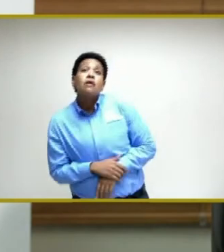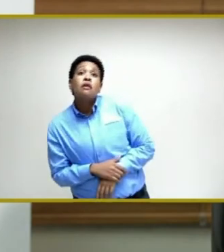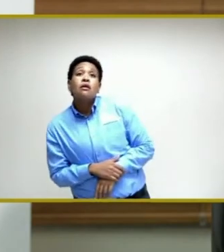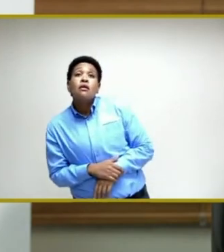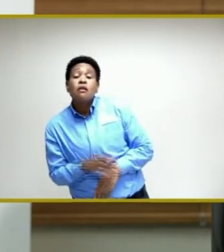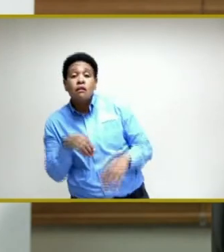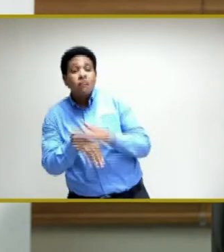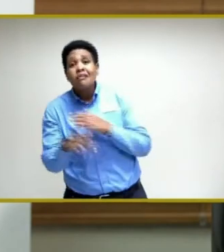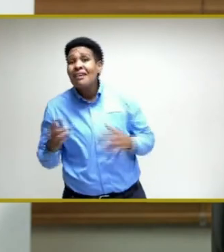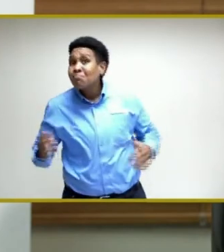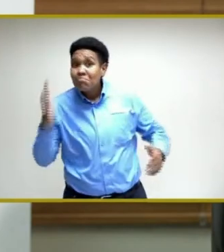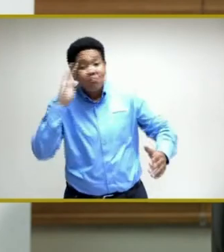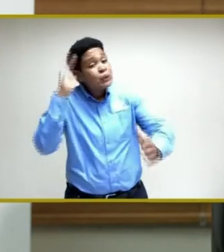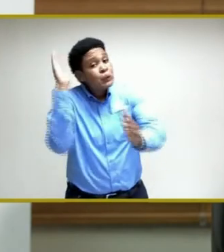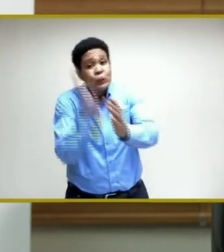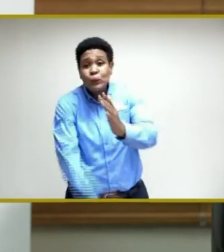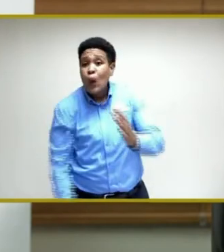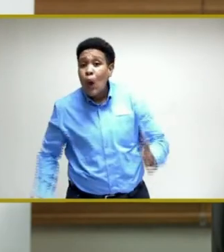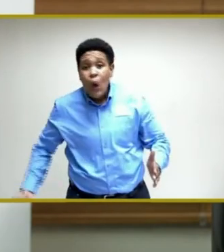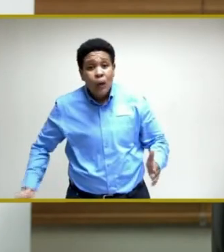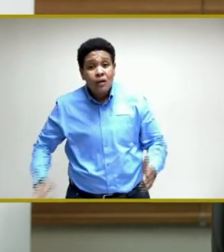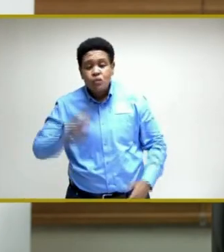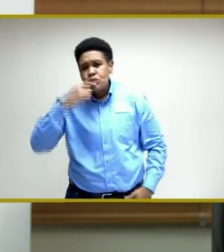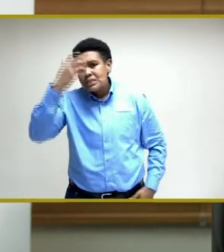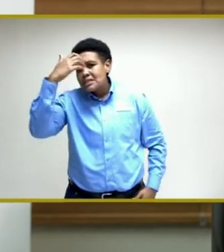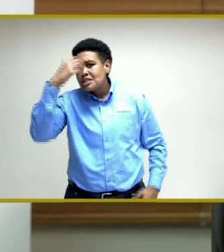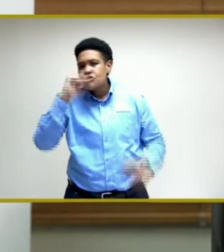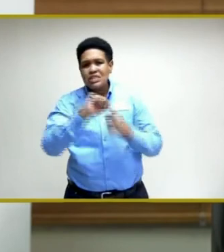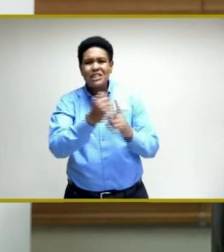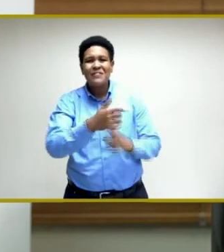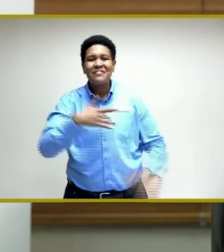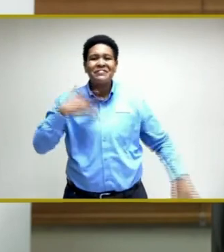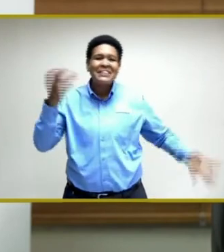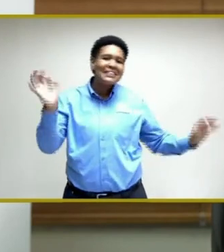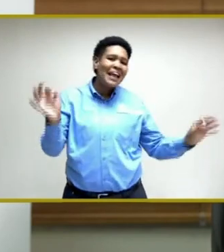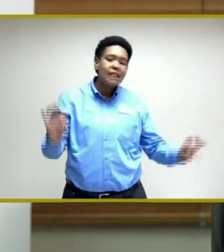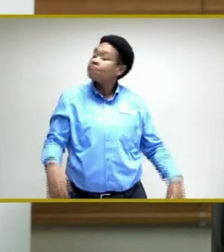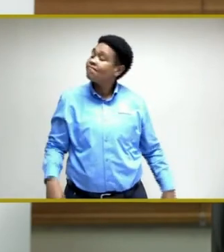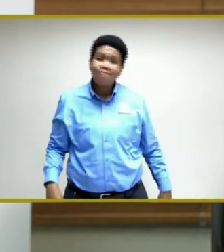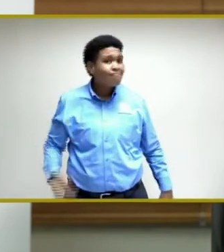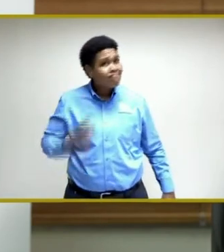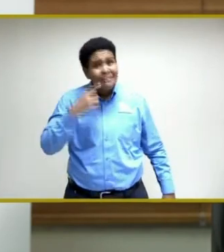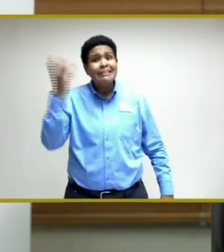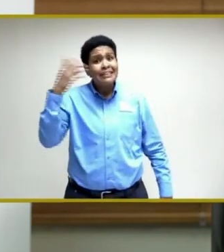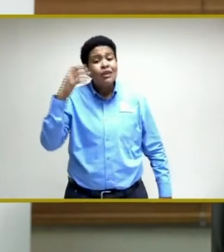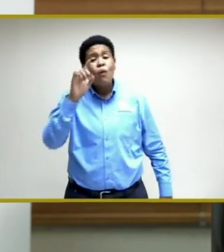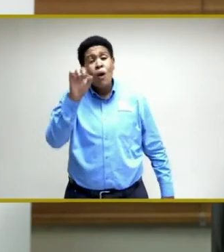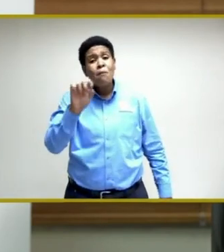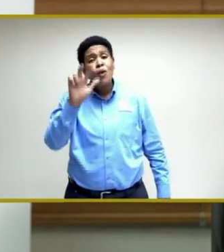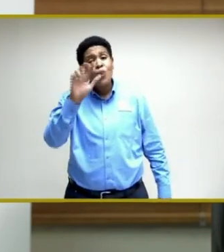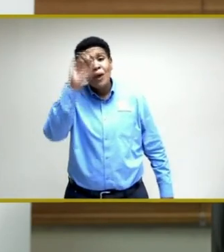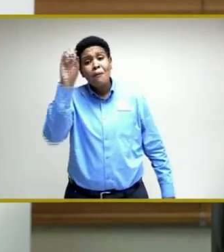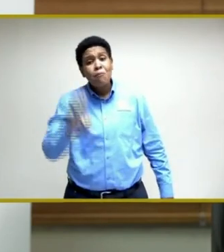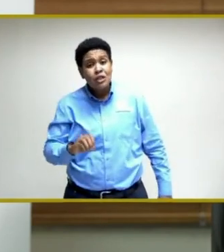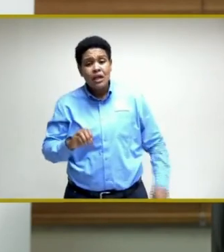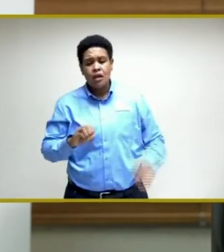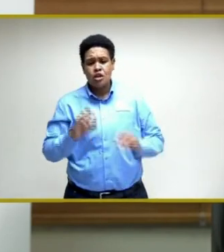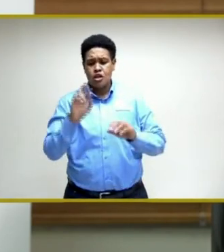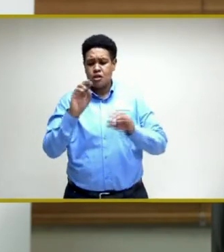serious situation that we must all take very seriously. The reproductive rate of 1.3% means that we're